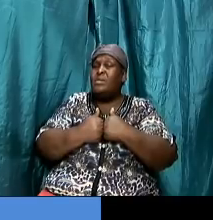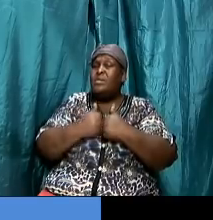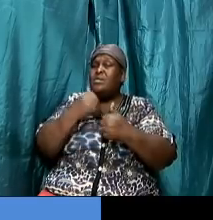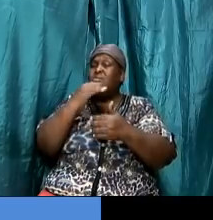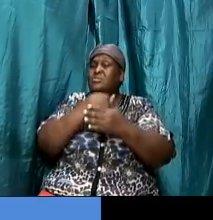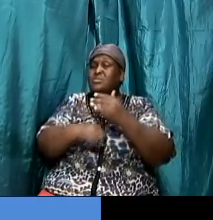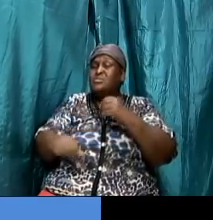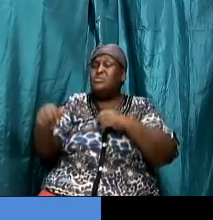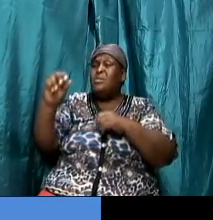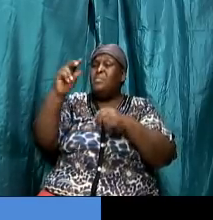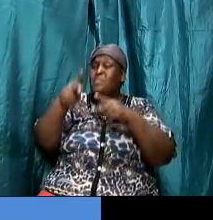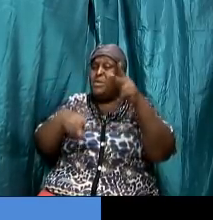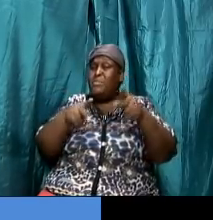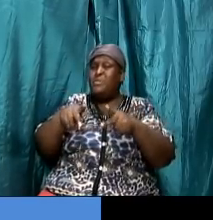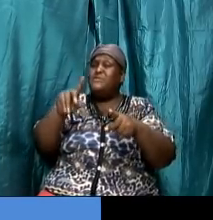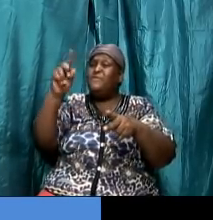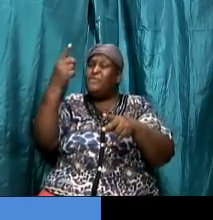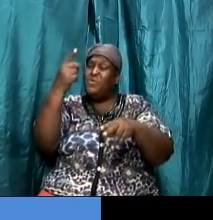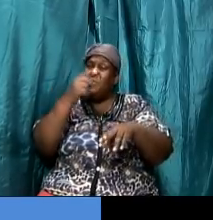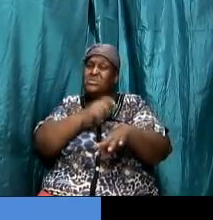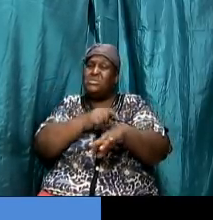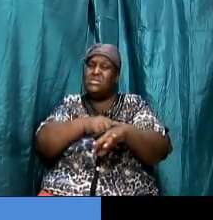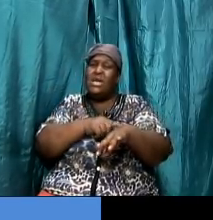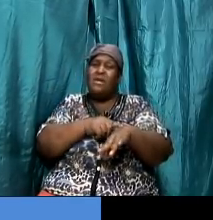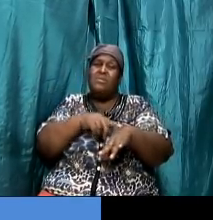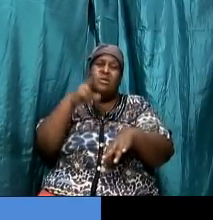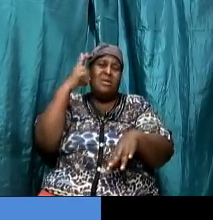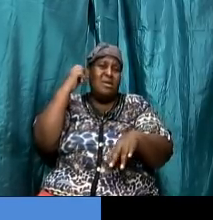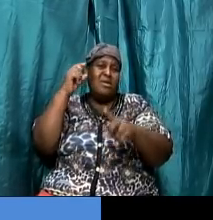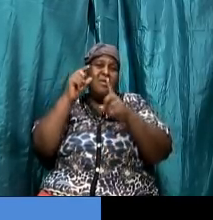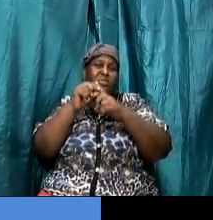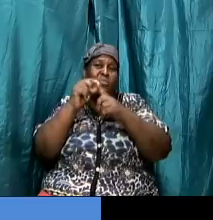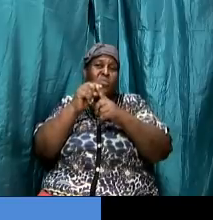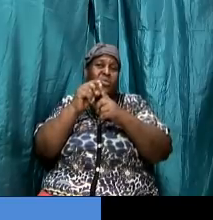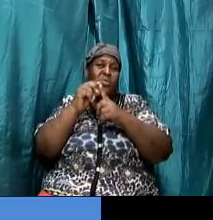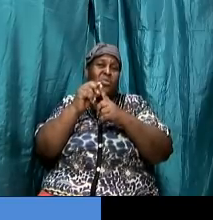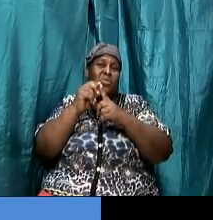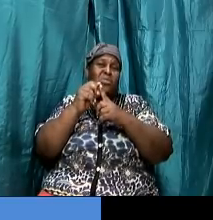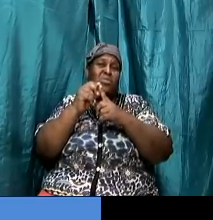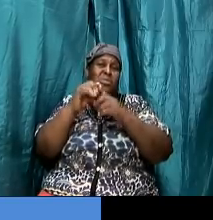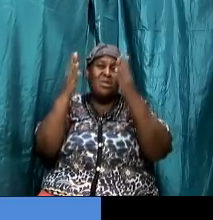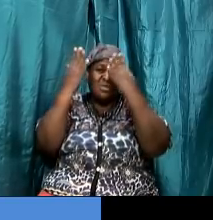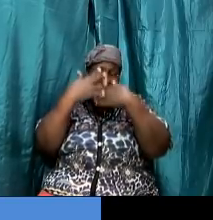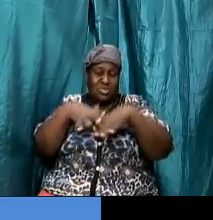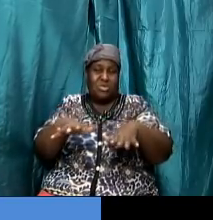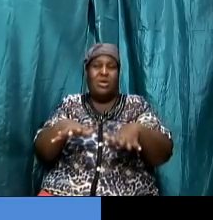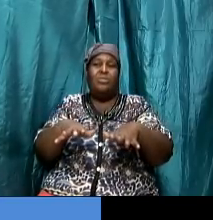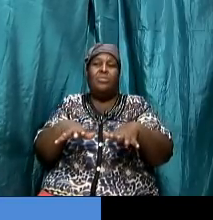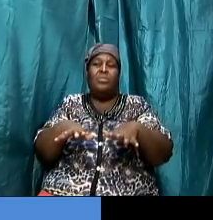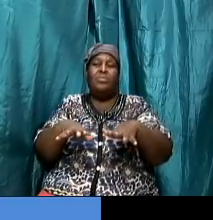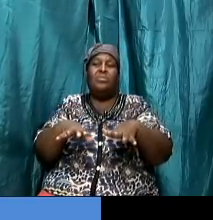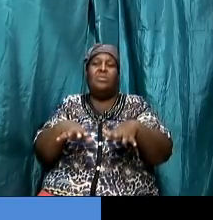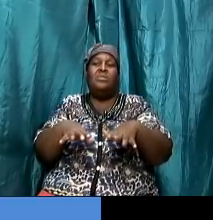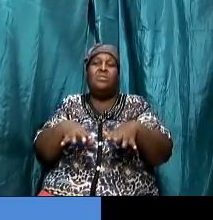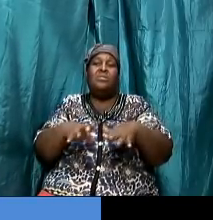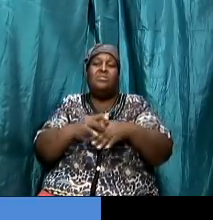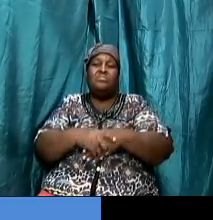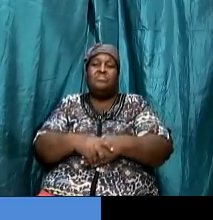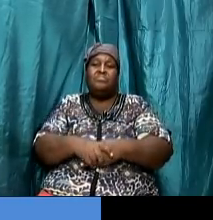term sabbat or hearing the term shadow i should say so let me define the term before we move on